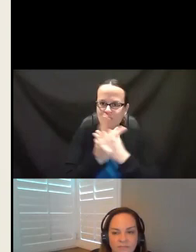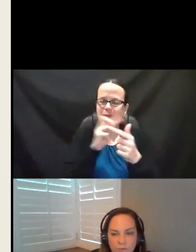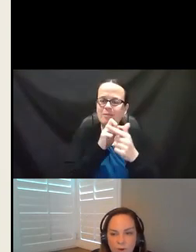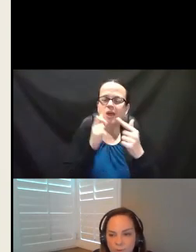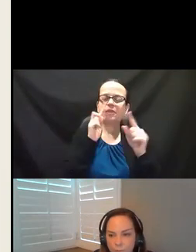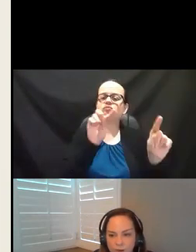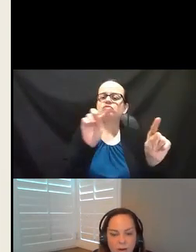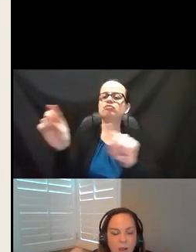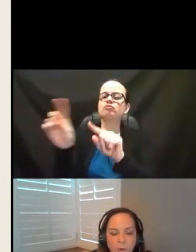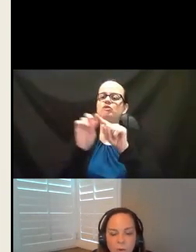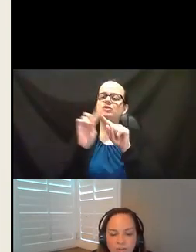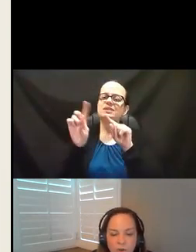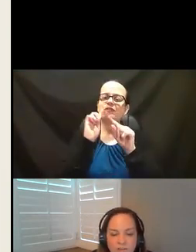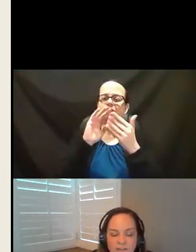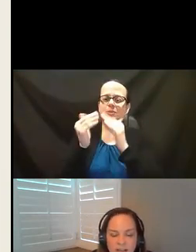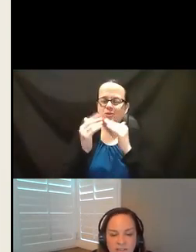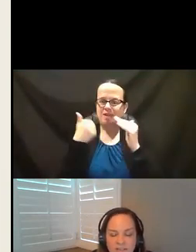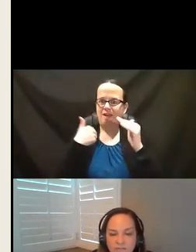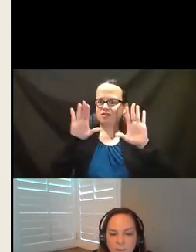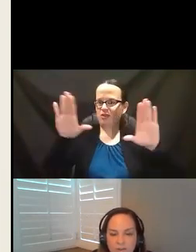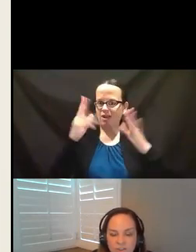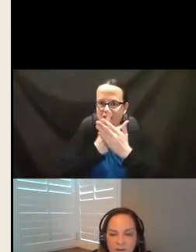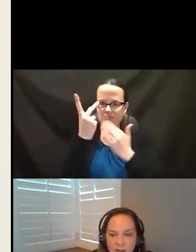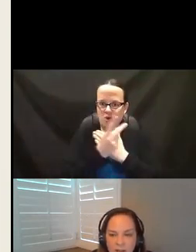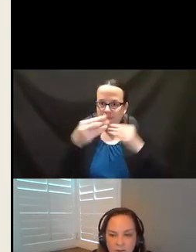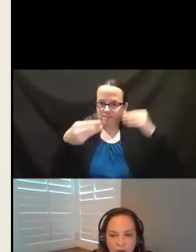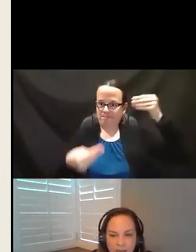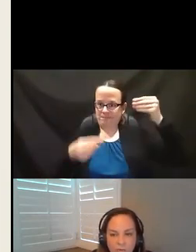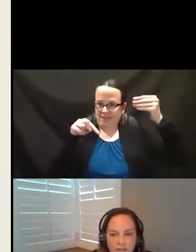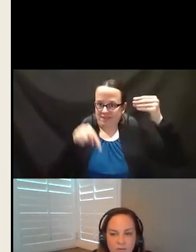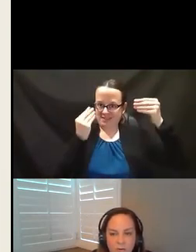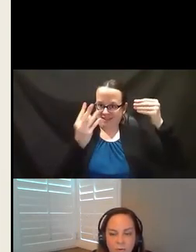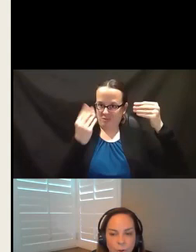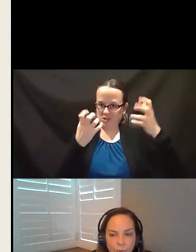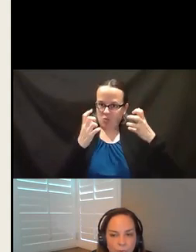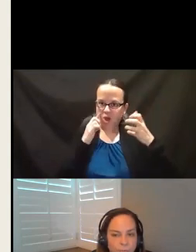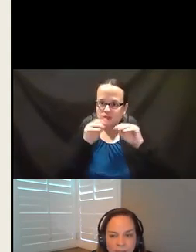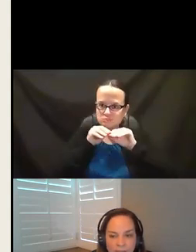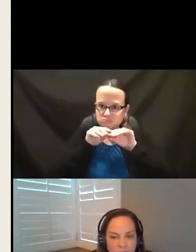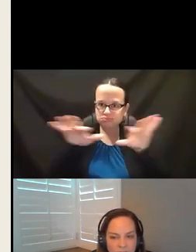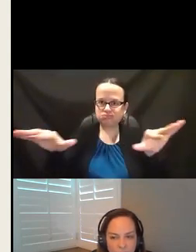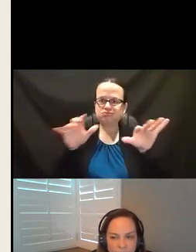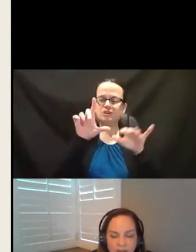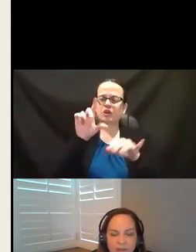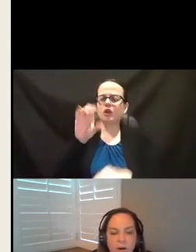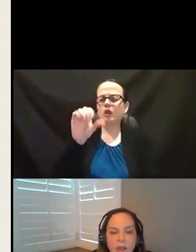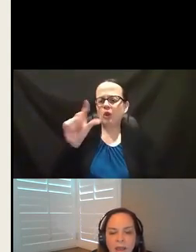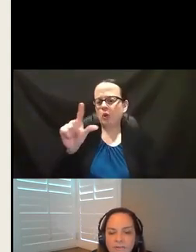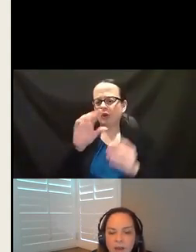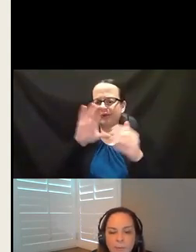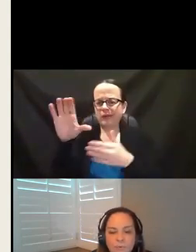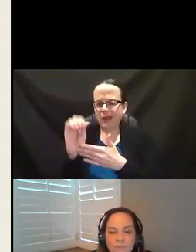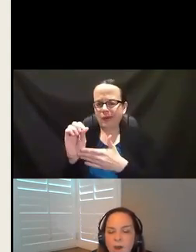look, we have this great blueprint. We want you guys to take this information in your counties or local counties who've joined together